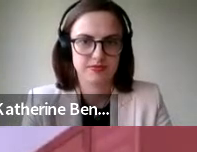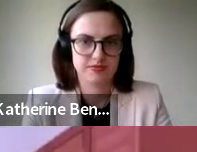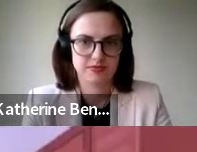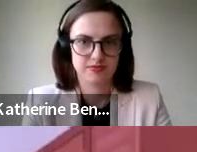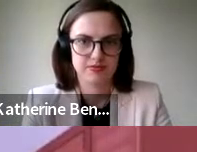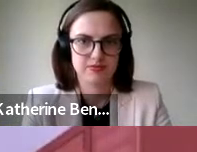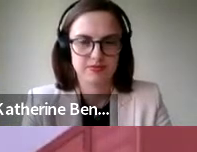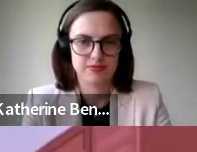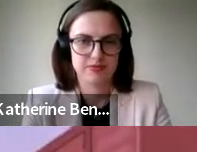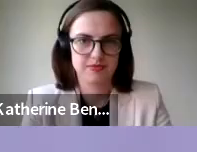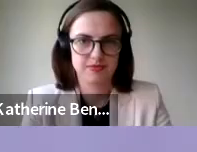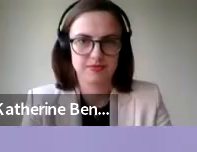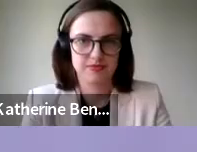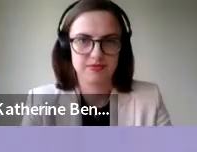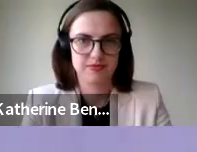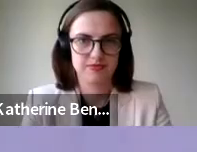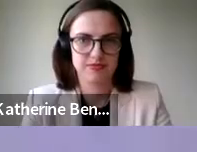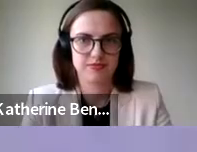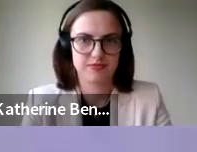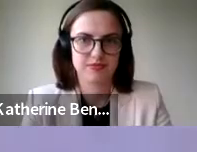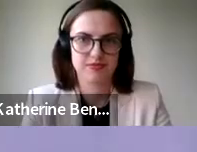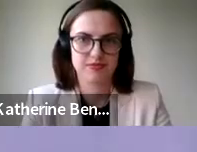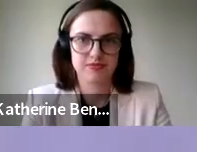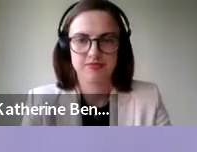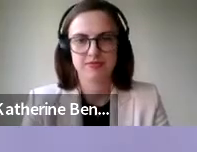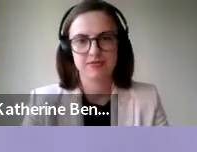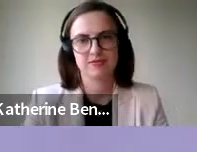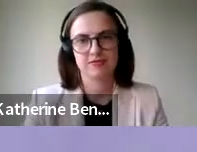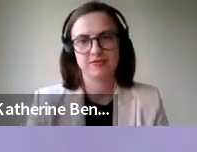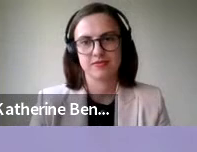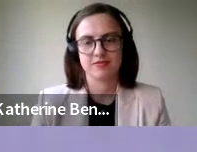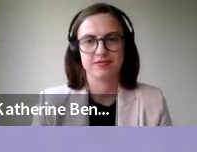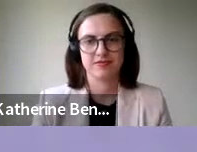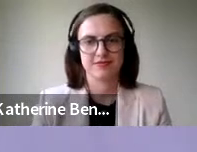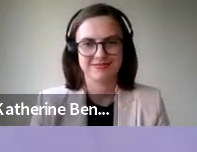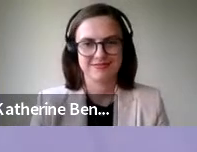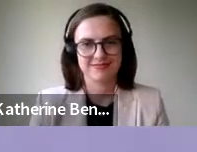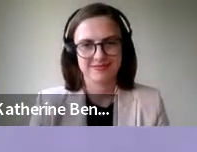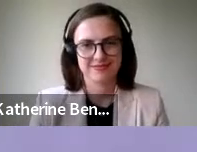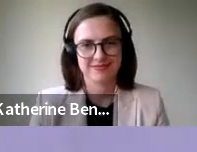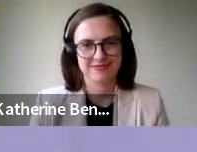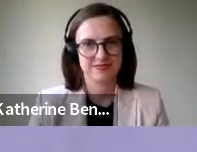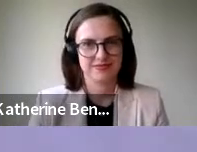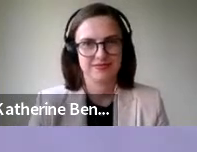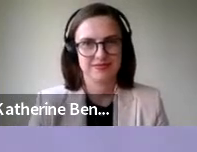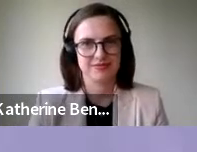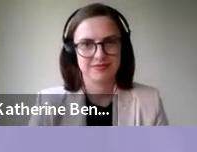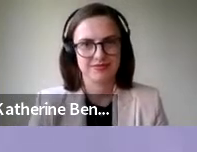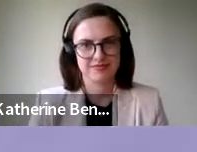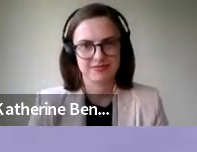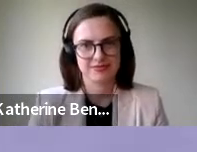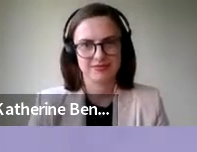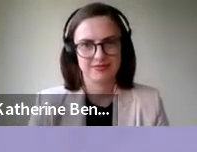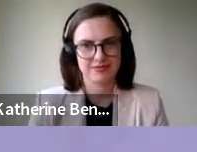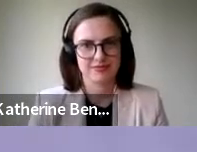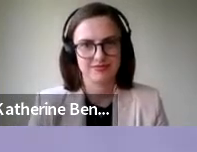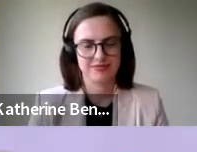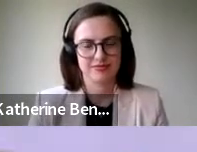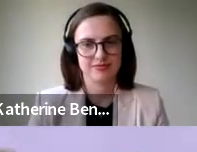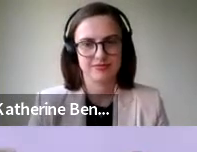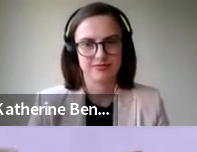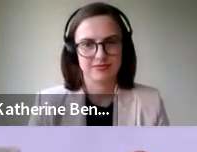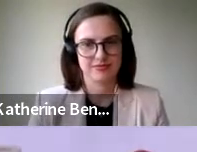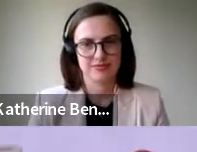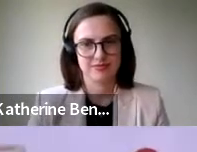through their code of conduct? That means your high school principal has the right to confiscate your device if they think the necessary factors have been met.